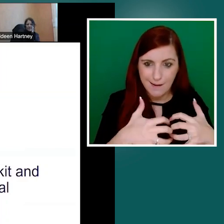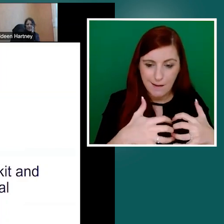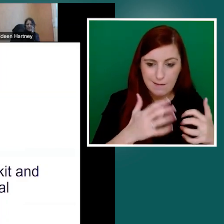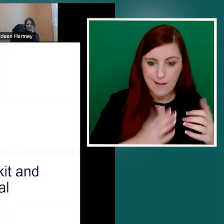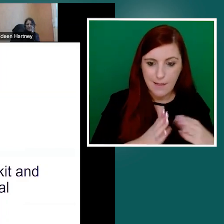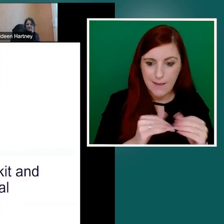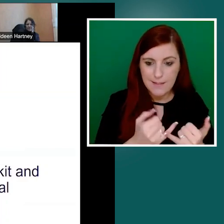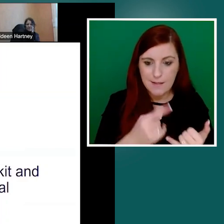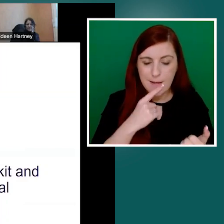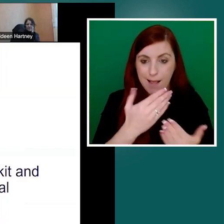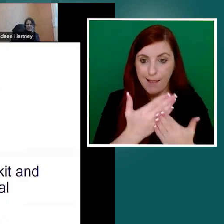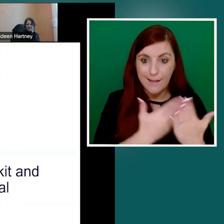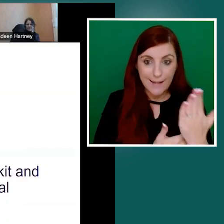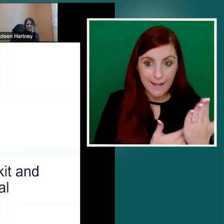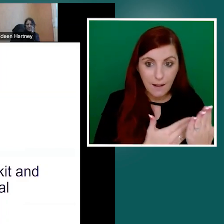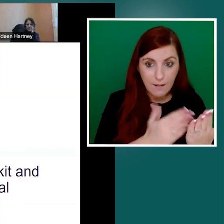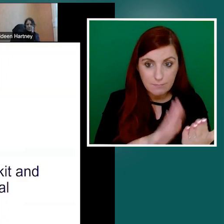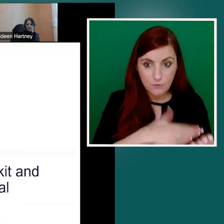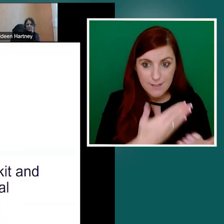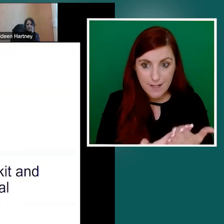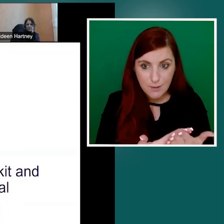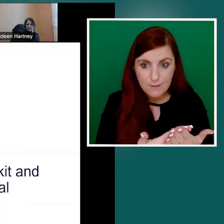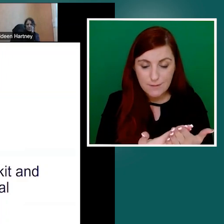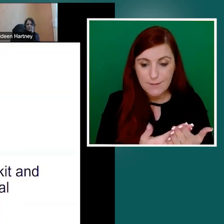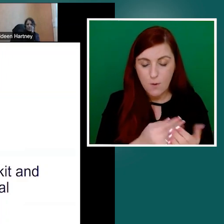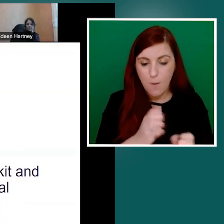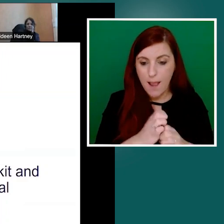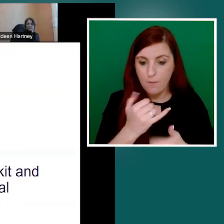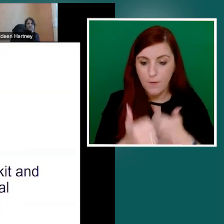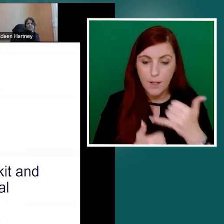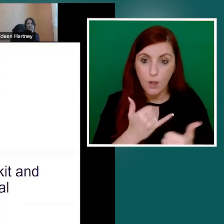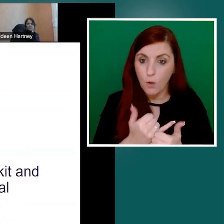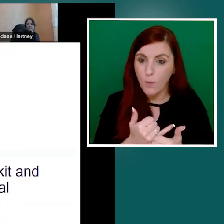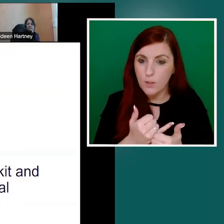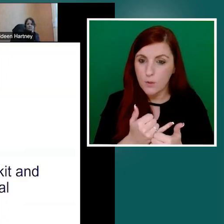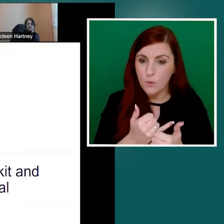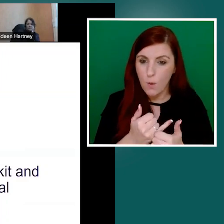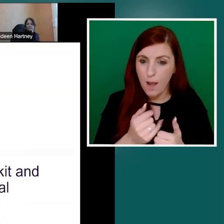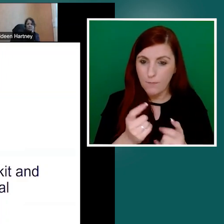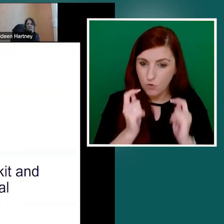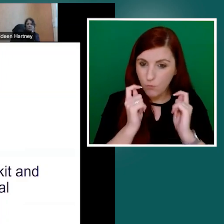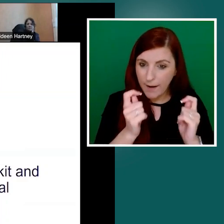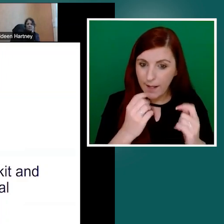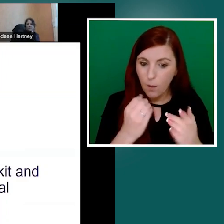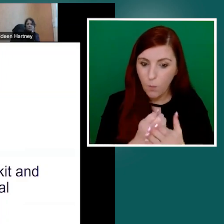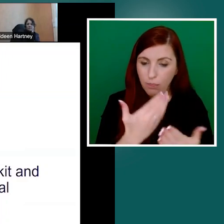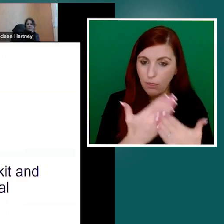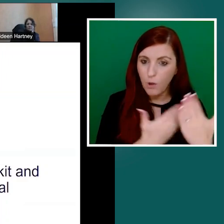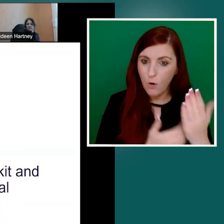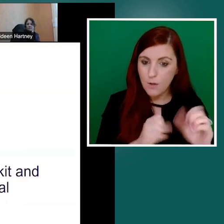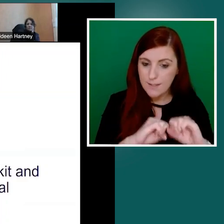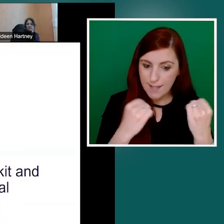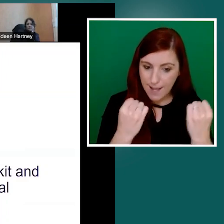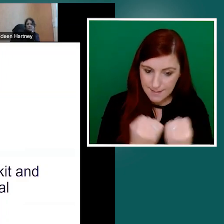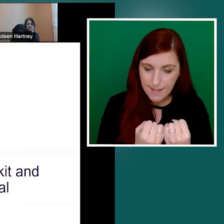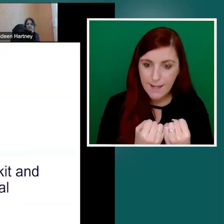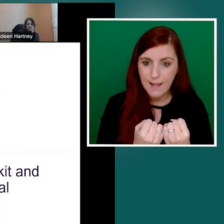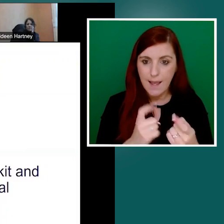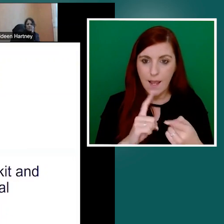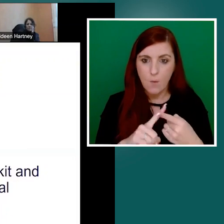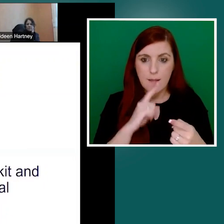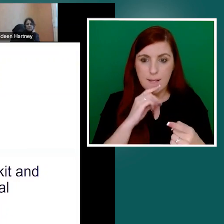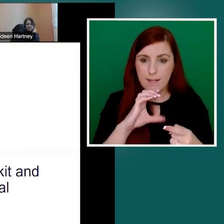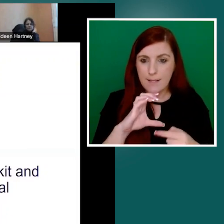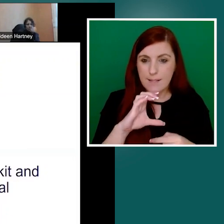to the Law Society, also to libraries, Citizen Information Bureau. And I know many of them are here today are great kind of customers and clients and